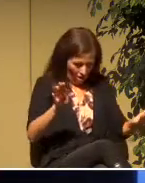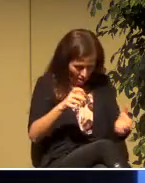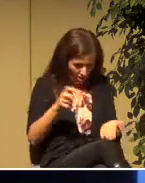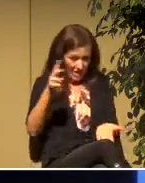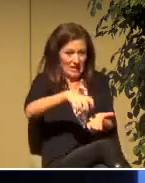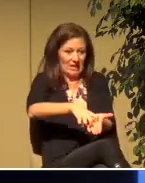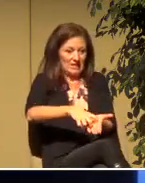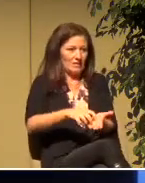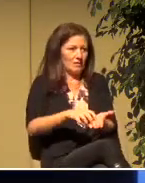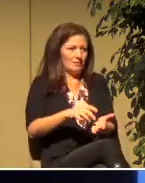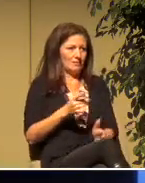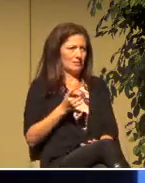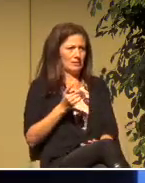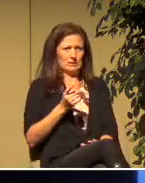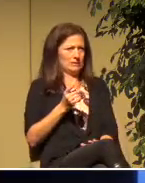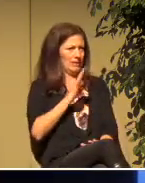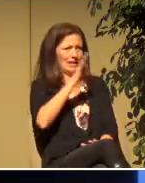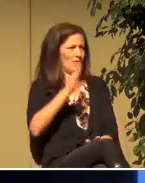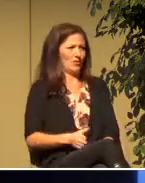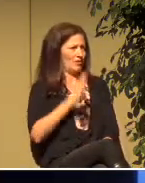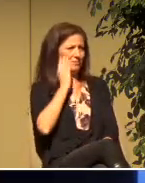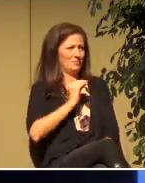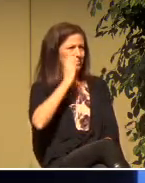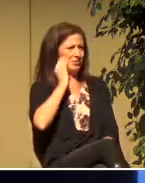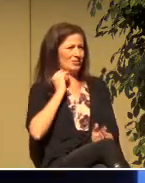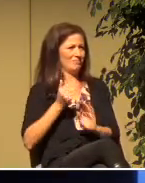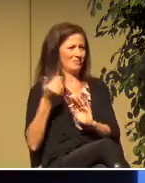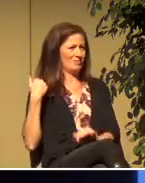Something like this had never happened to him before.